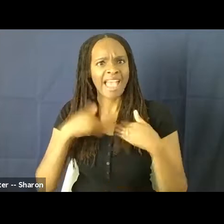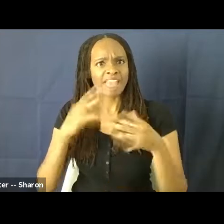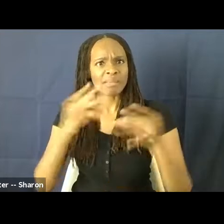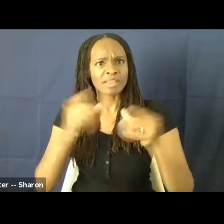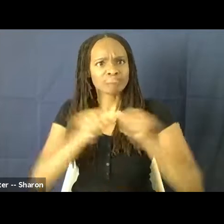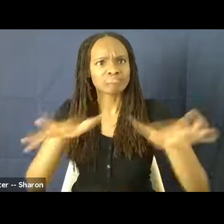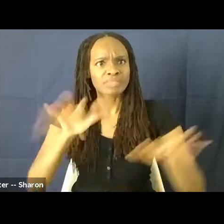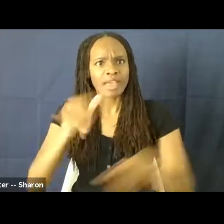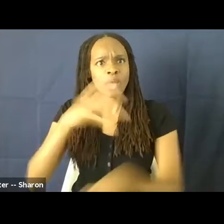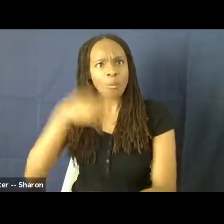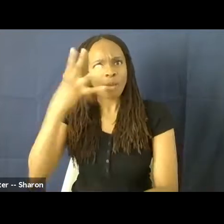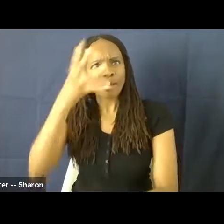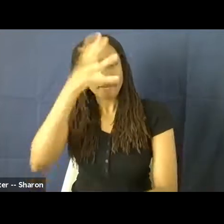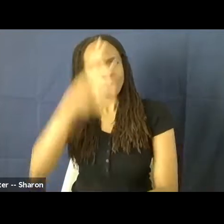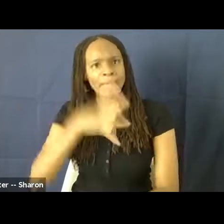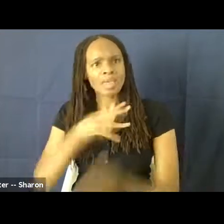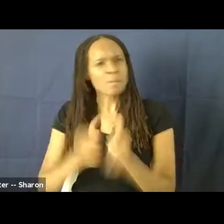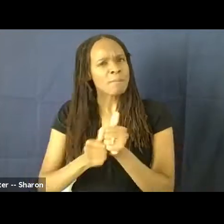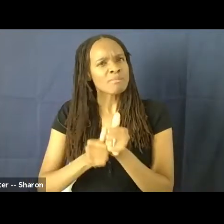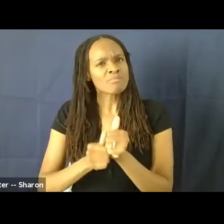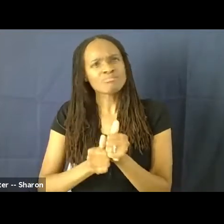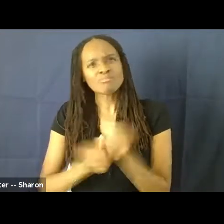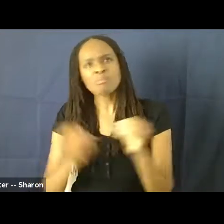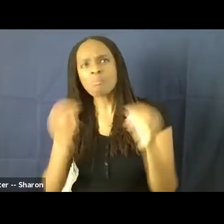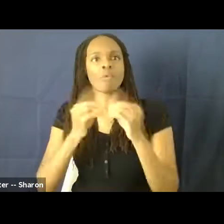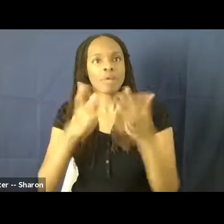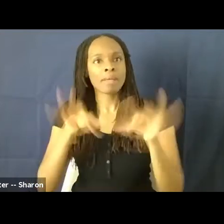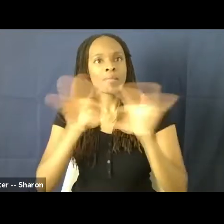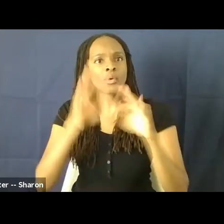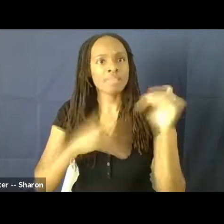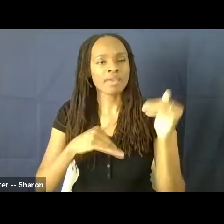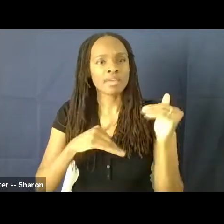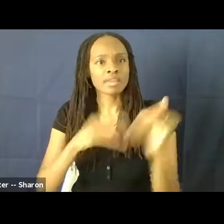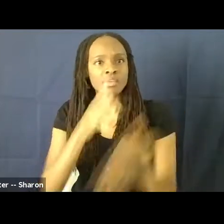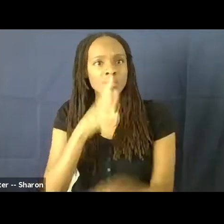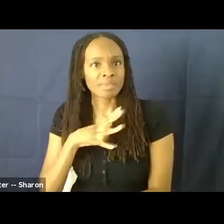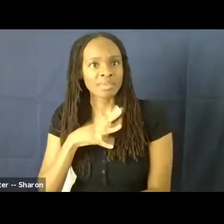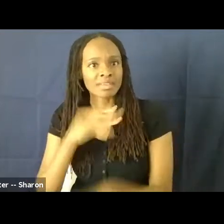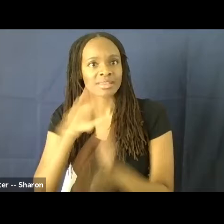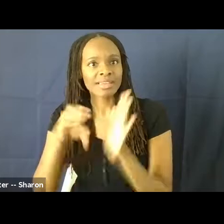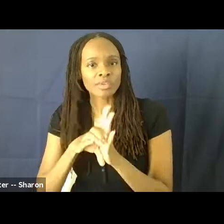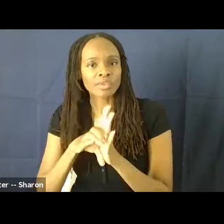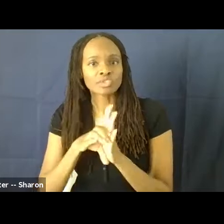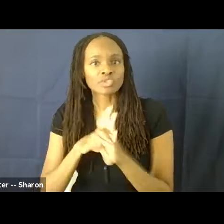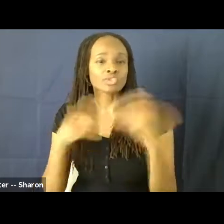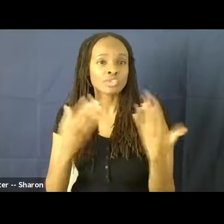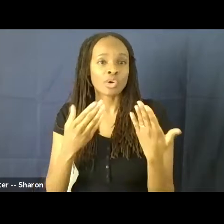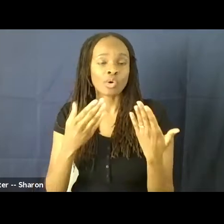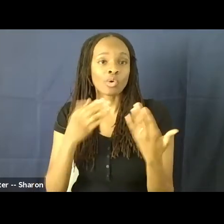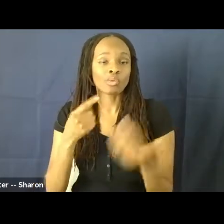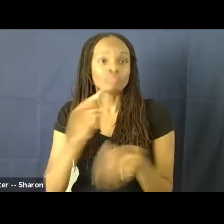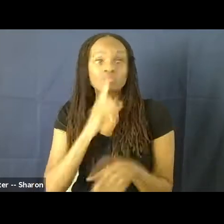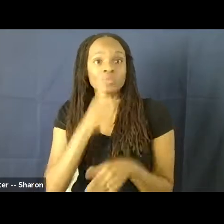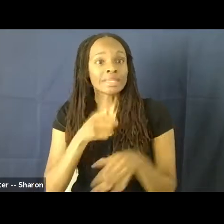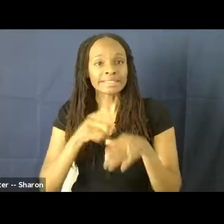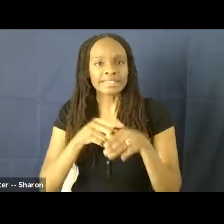else. And this is why I love data. Metrics are the best way to measure what can and cannot be seen. And they